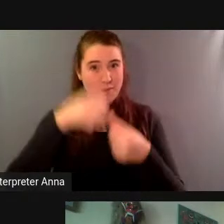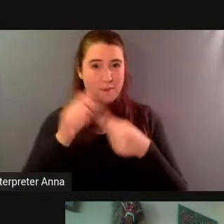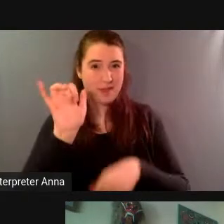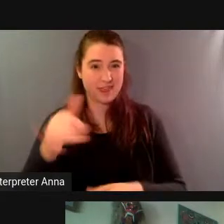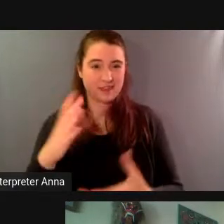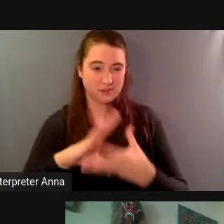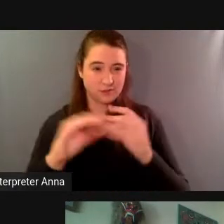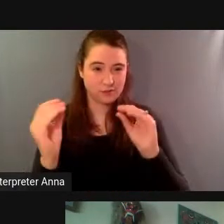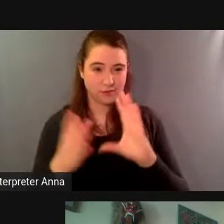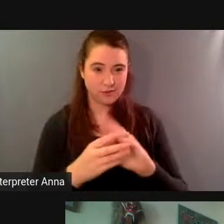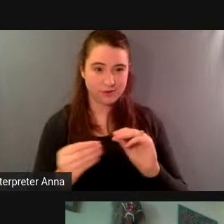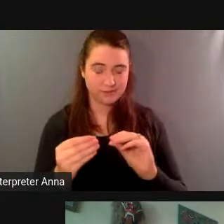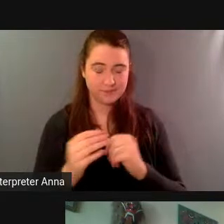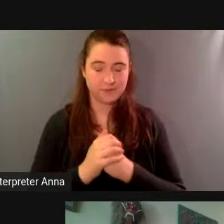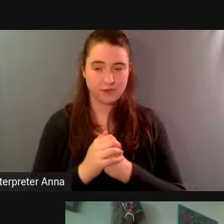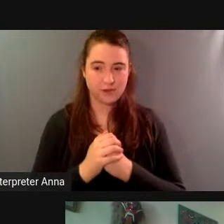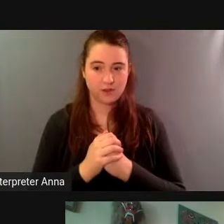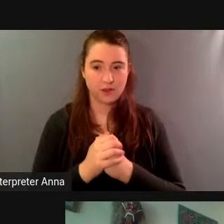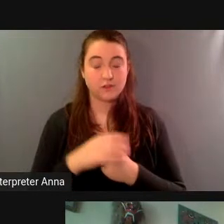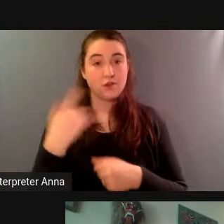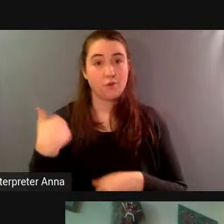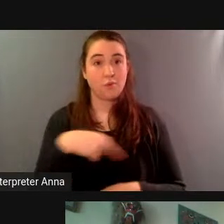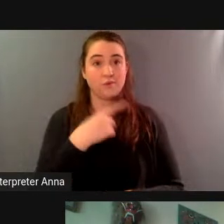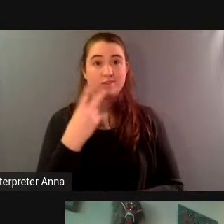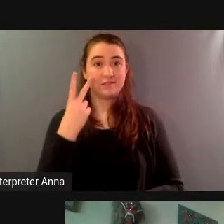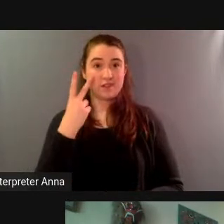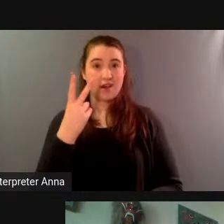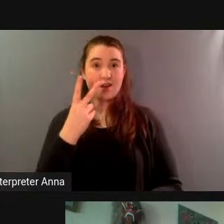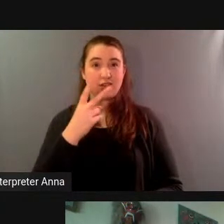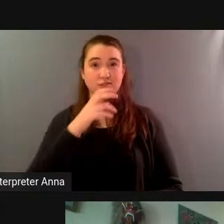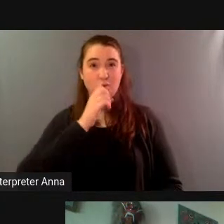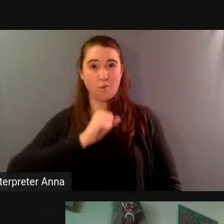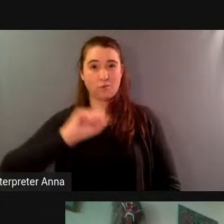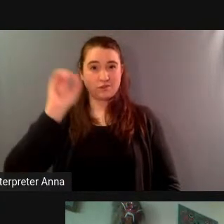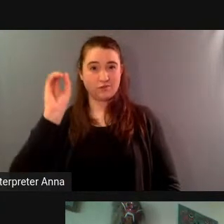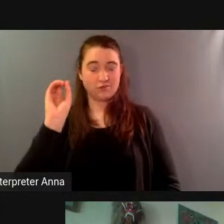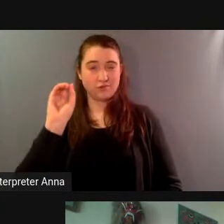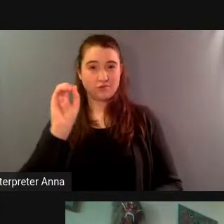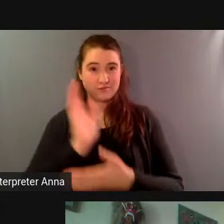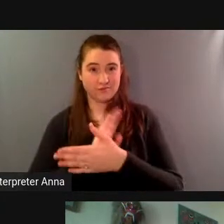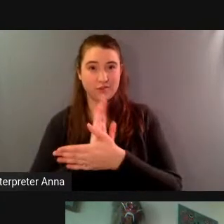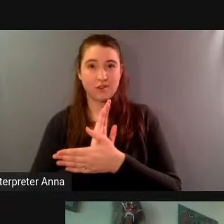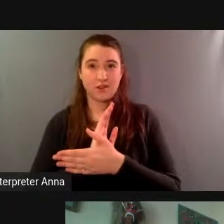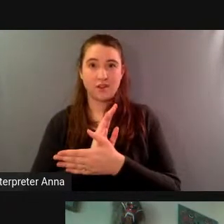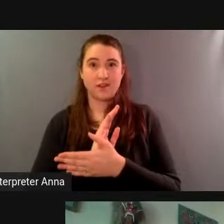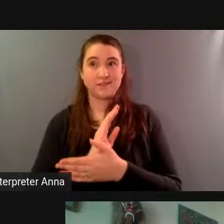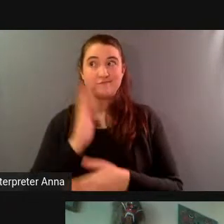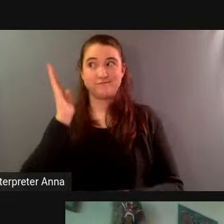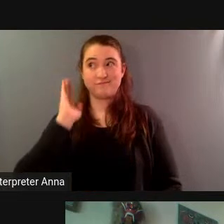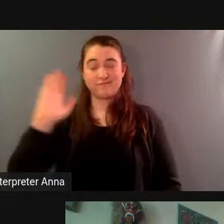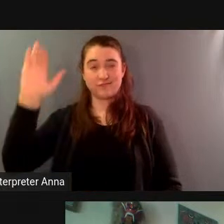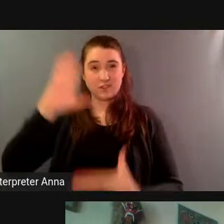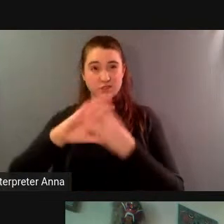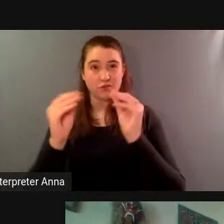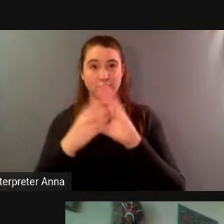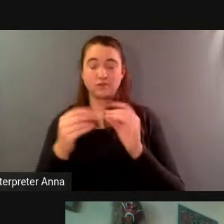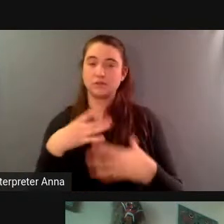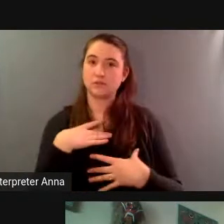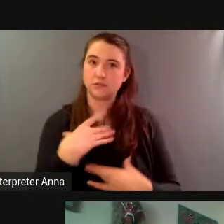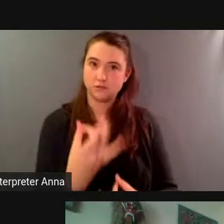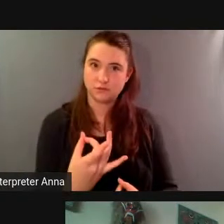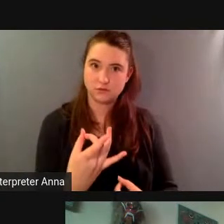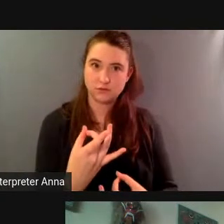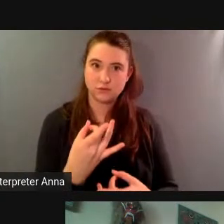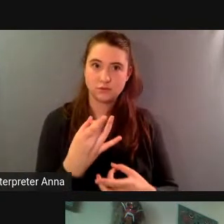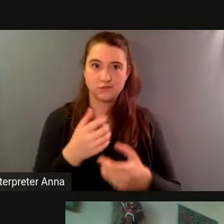we realized that this prehistory of biosphere 2 was really fascinating and that to trace the ideas experiences and adventures that